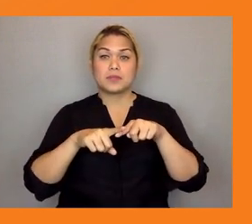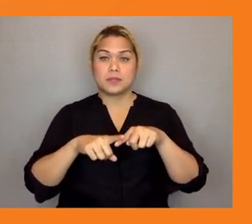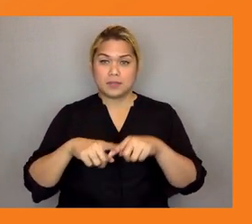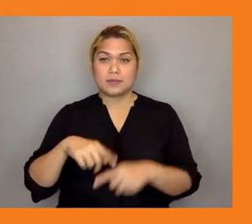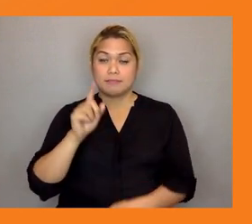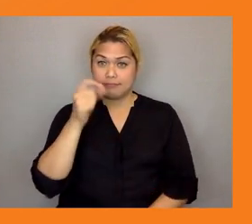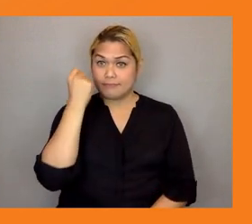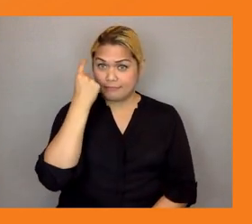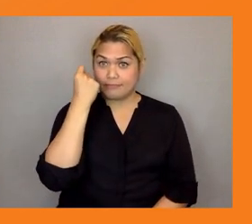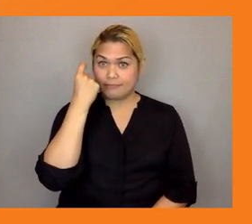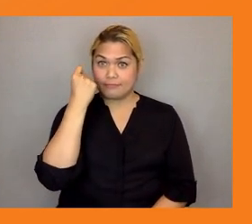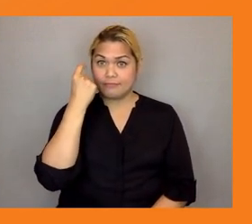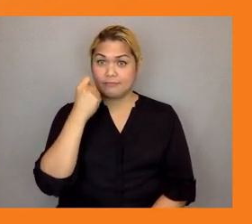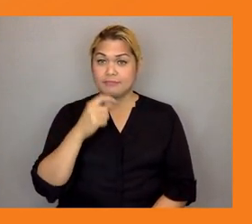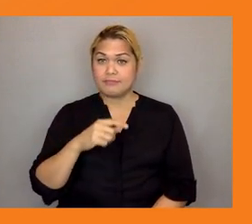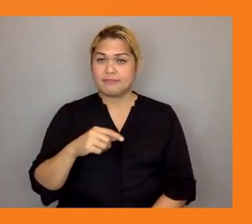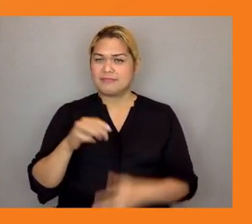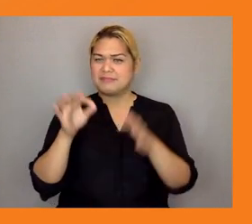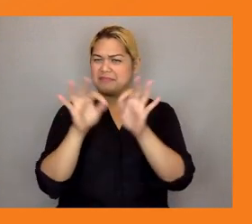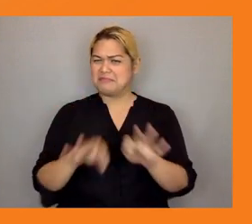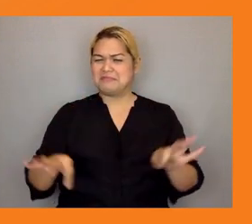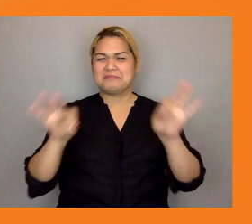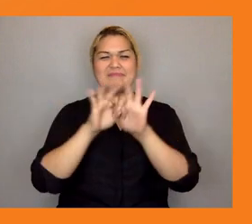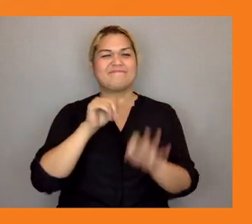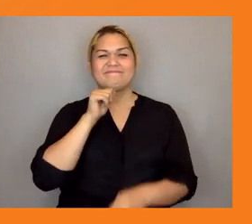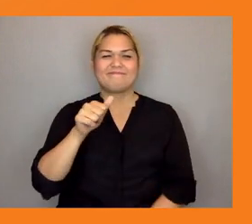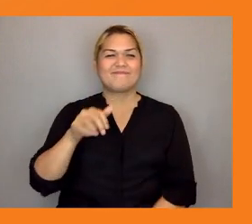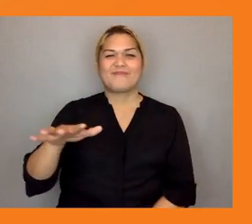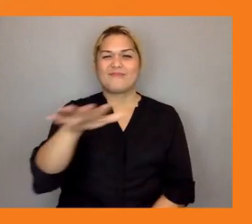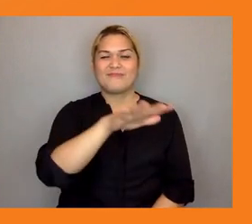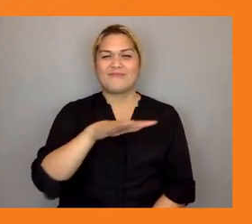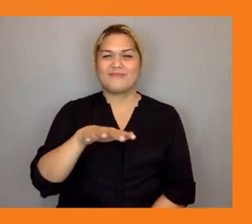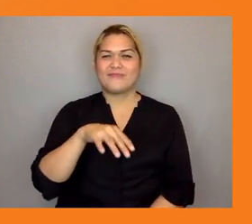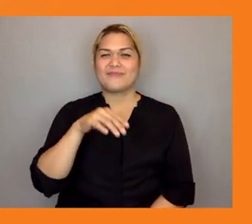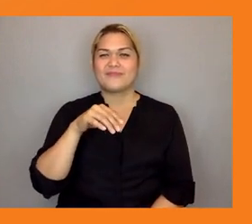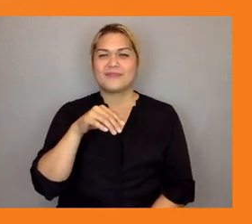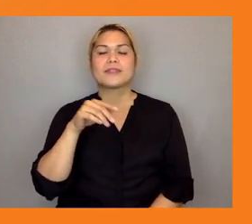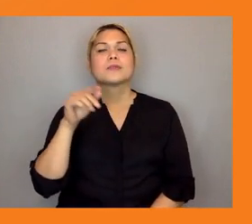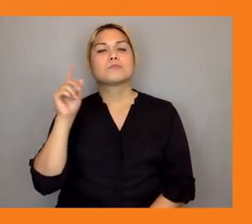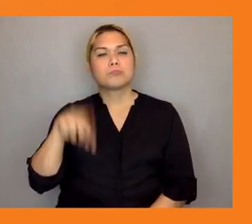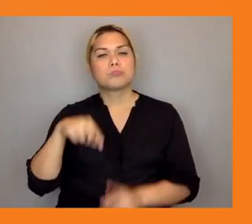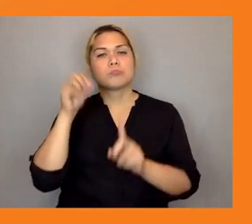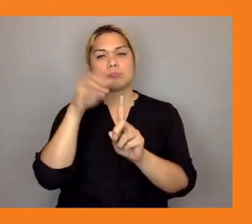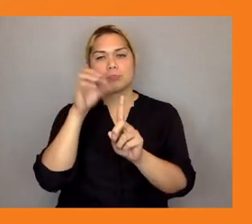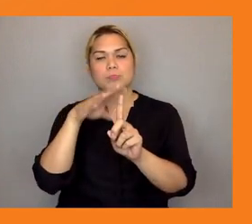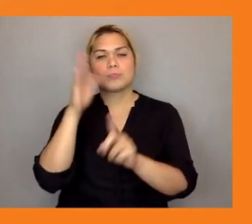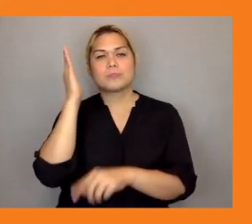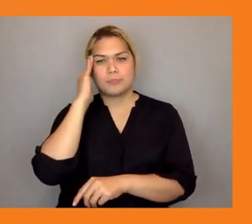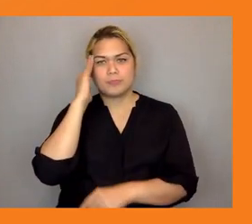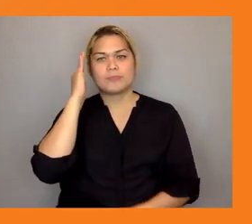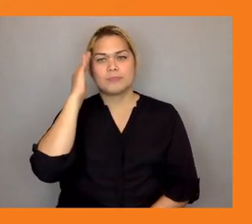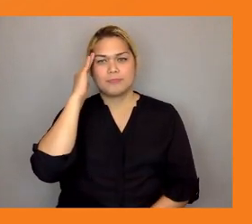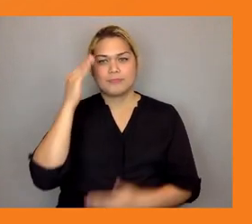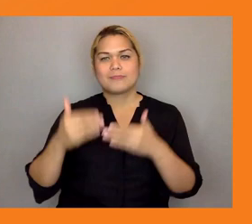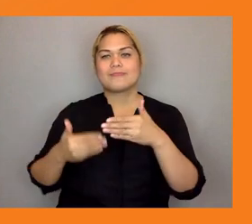so they created an awareness uh program and also creating a book story book that is interactive for